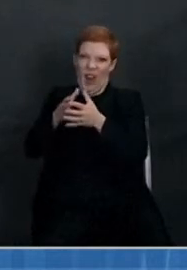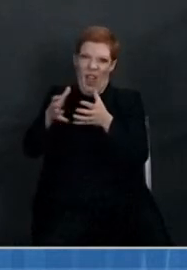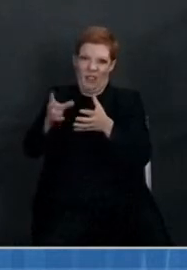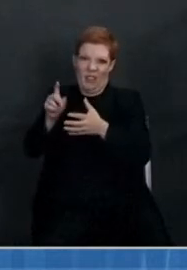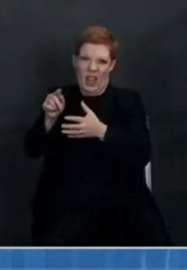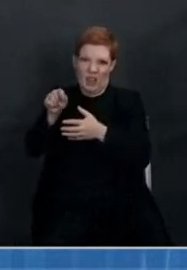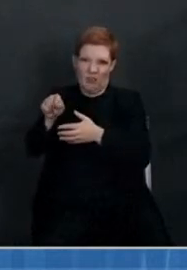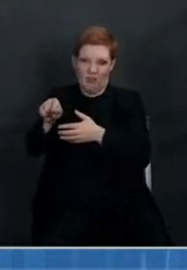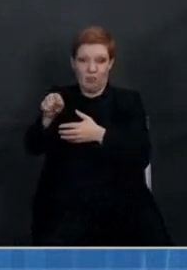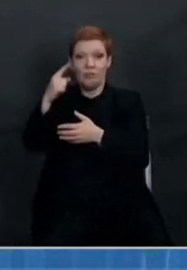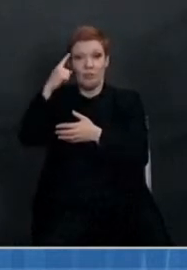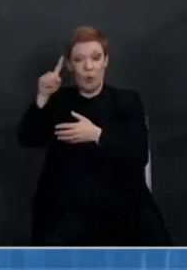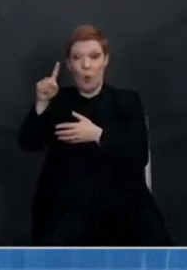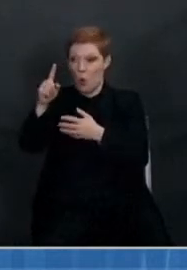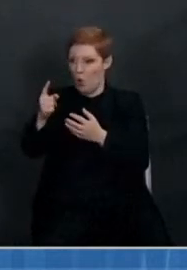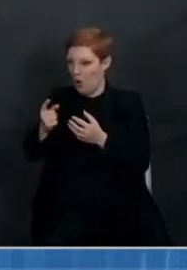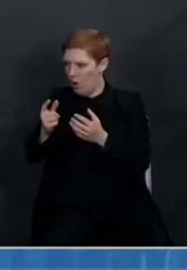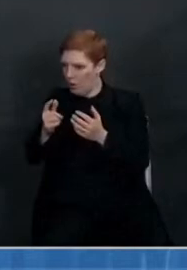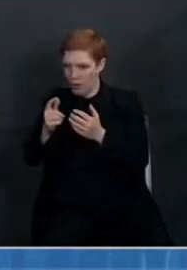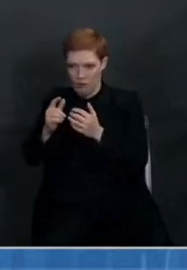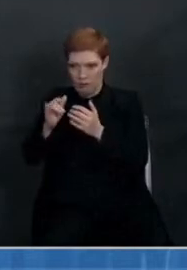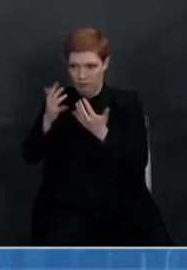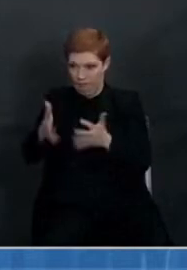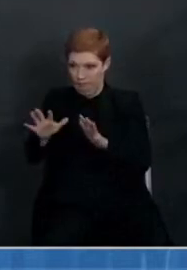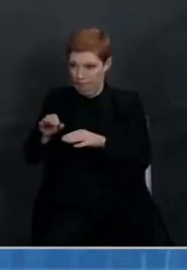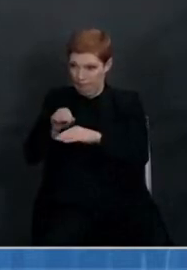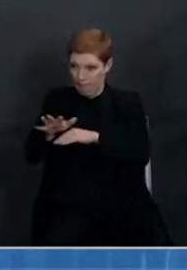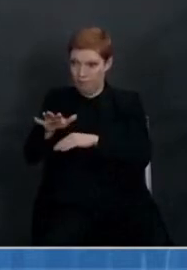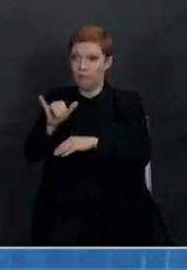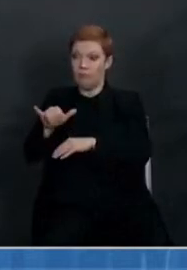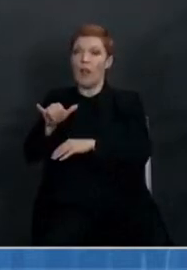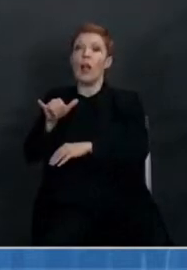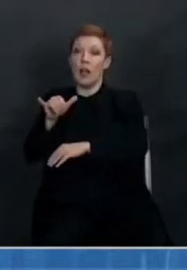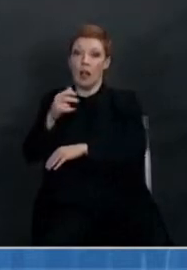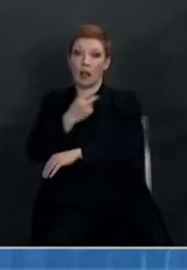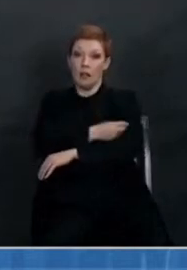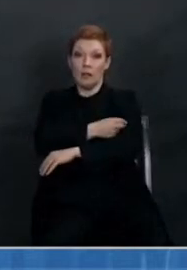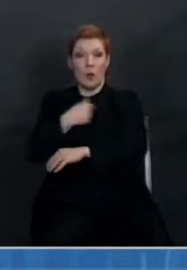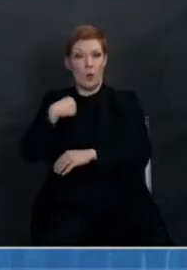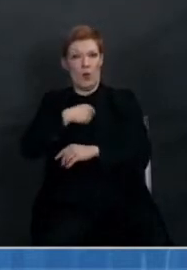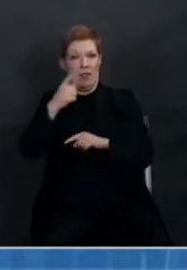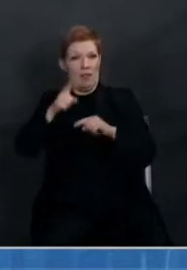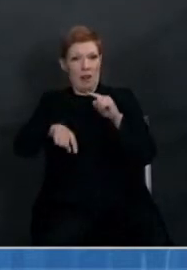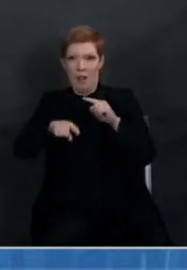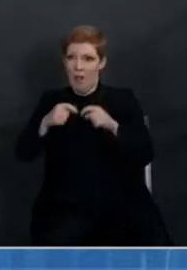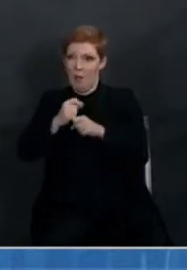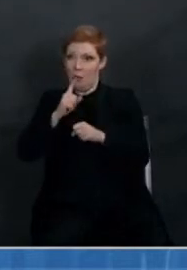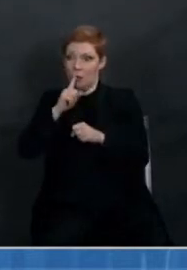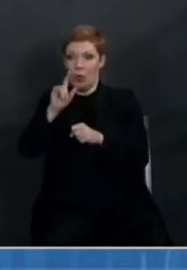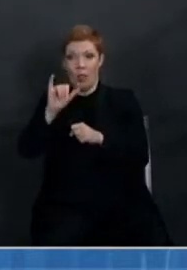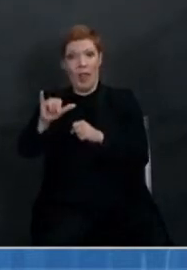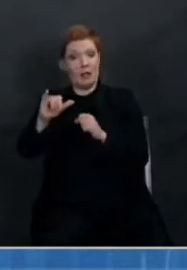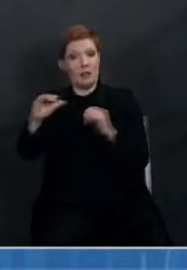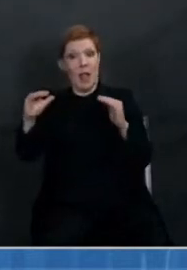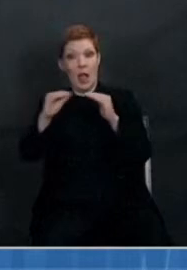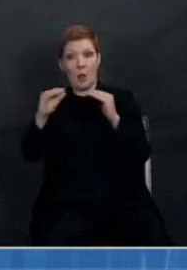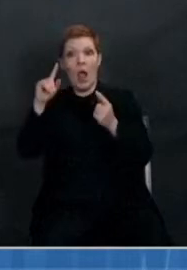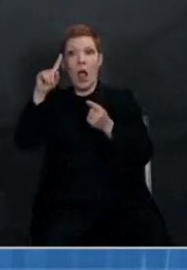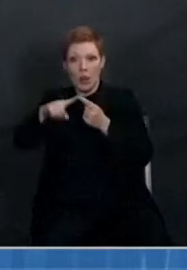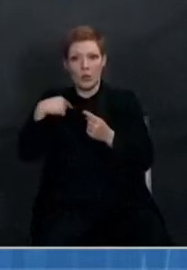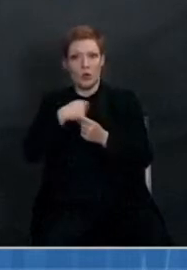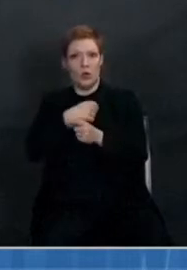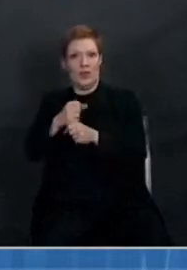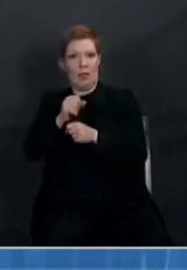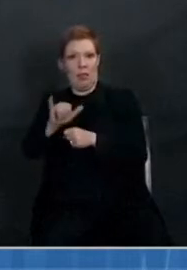let me be clear, you know, we cannot ensure an equitable vaccination program without data to guide us. The CDC will be releasing additional data